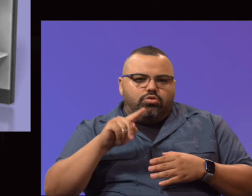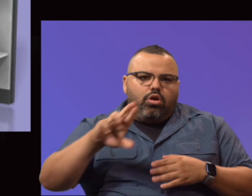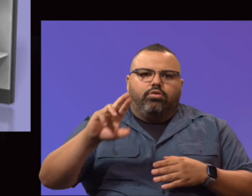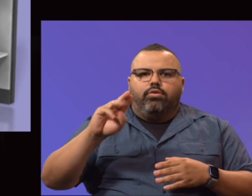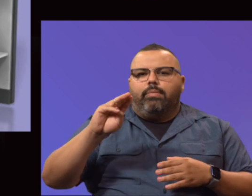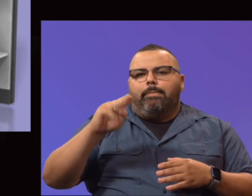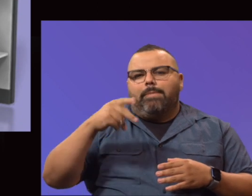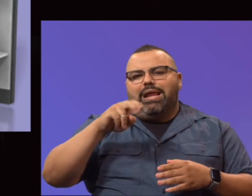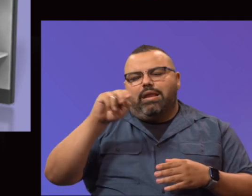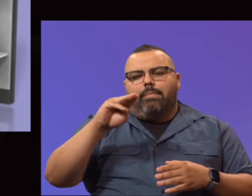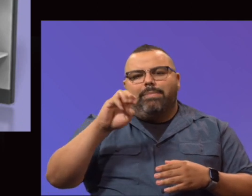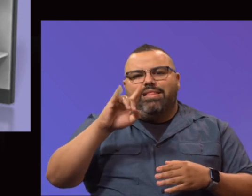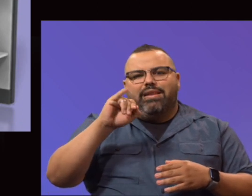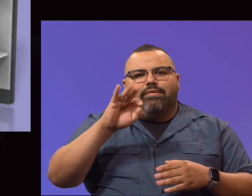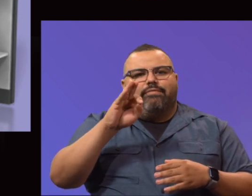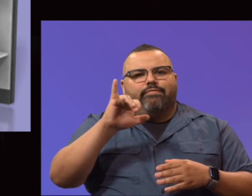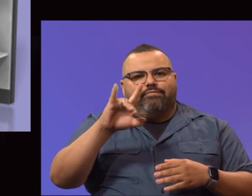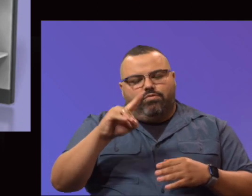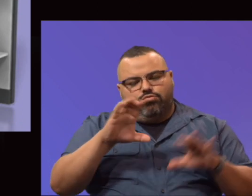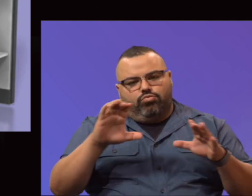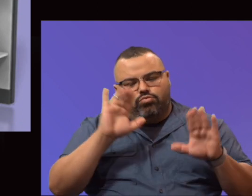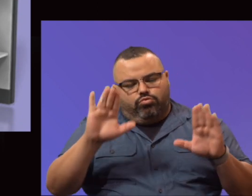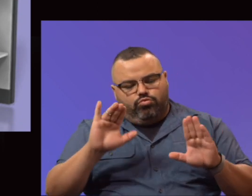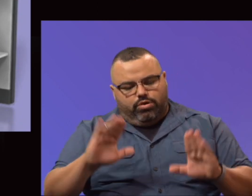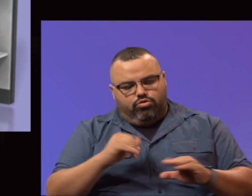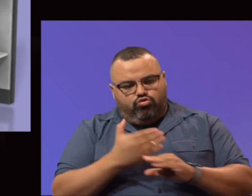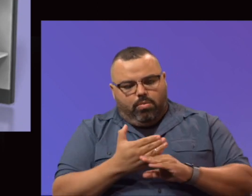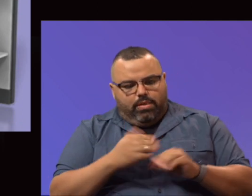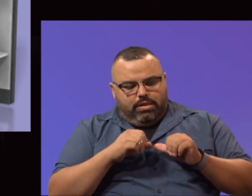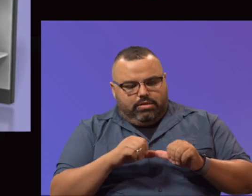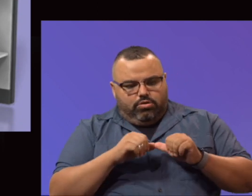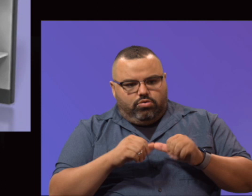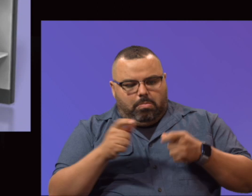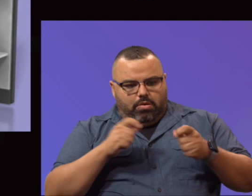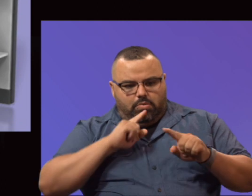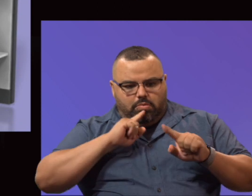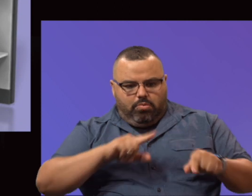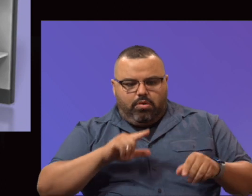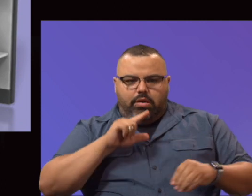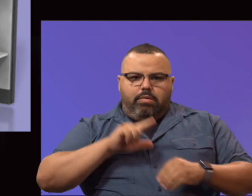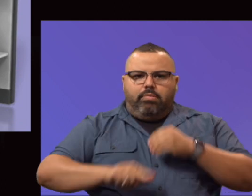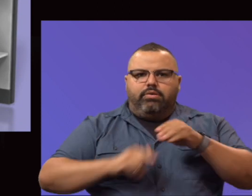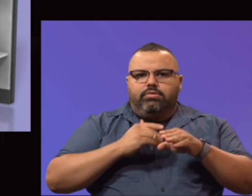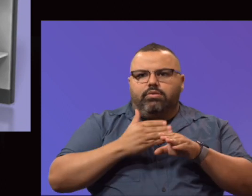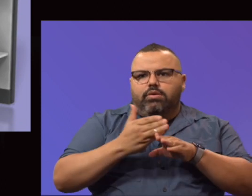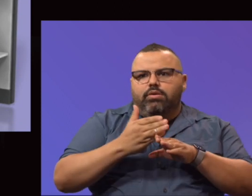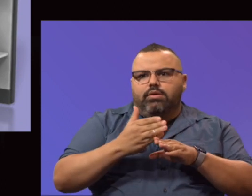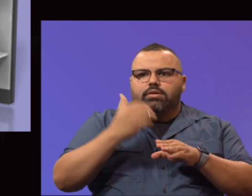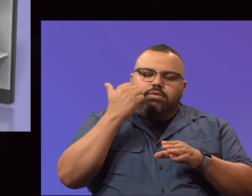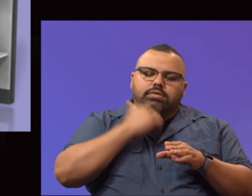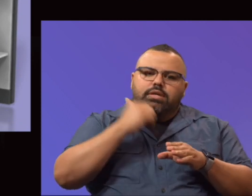job of this. They've continued to monitor and report on our El Paso area's daily new and delayed